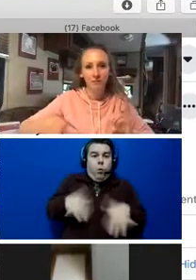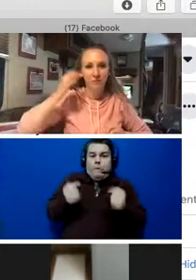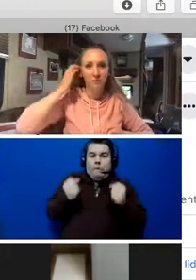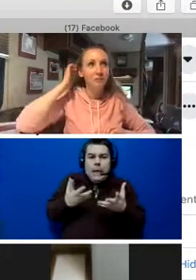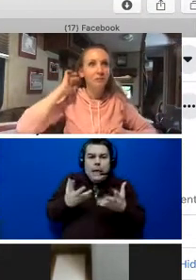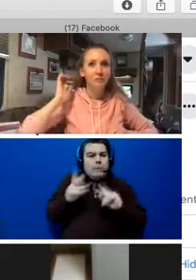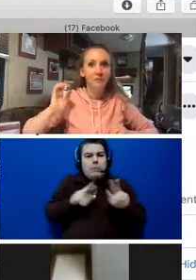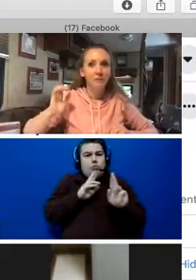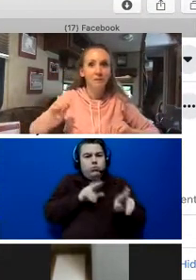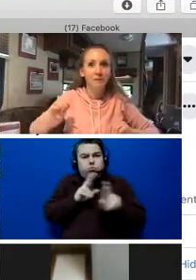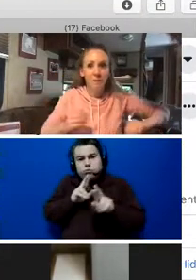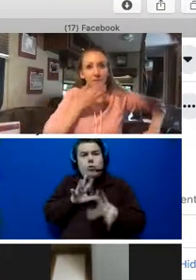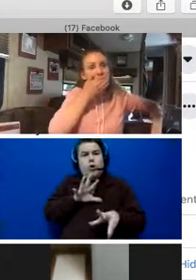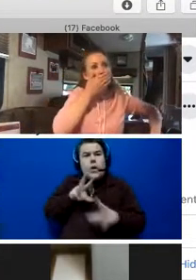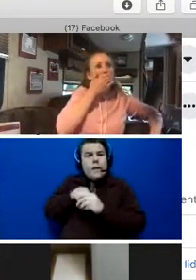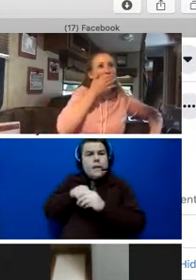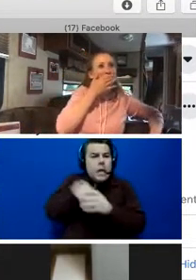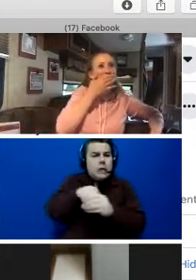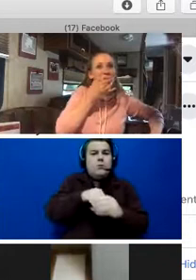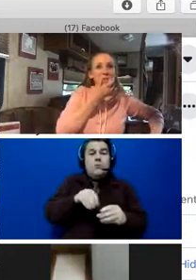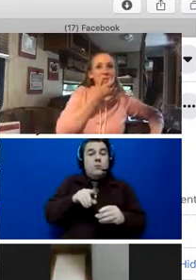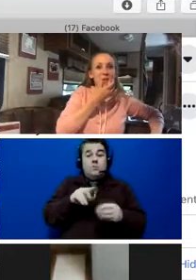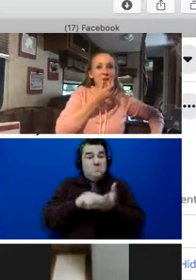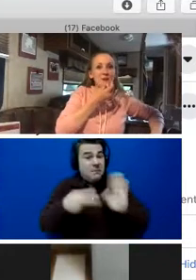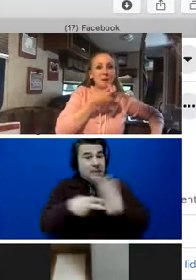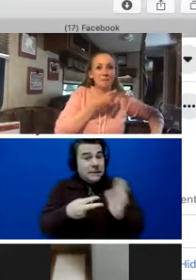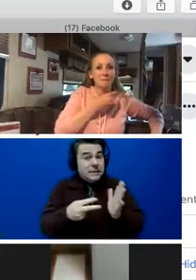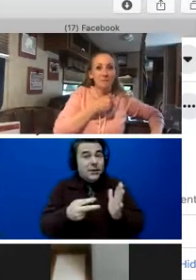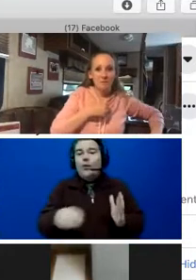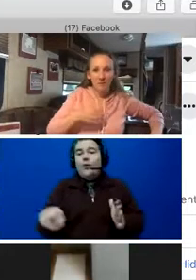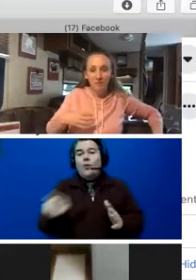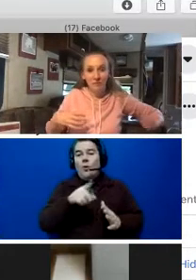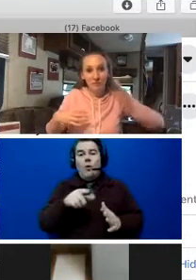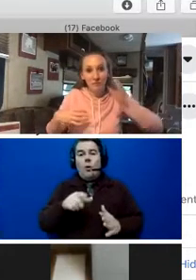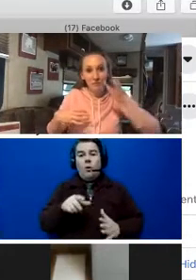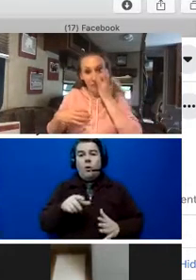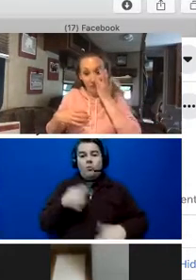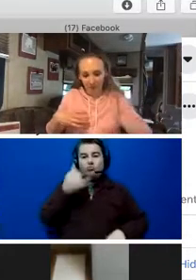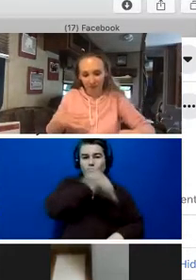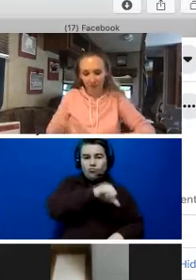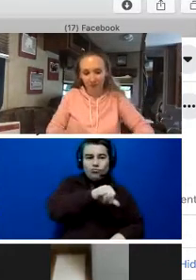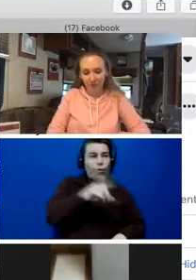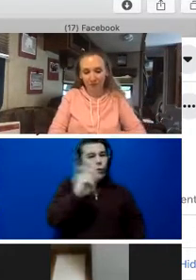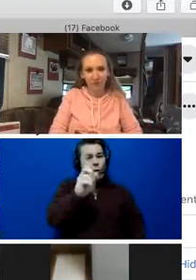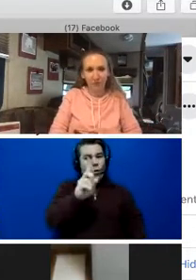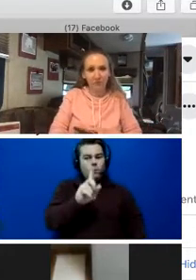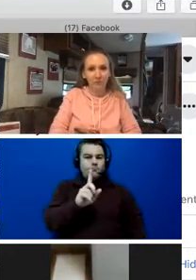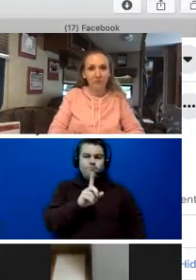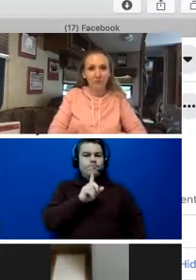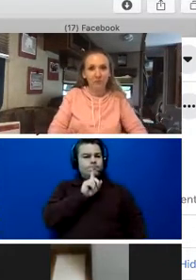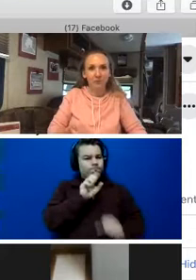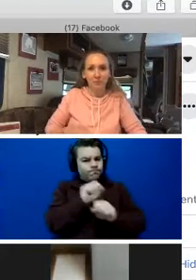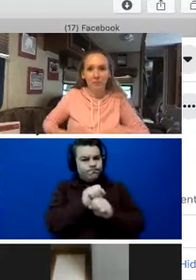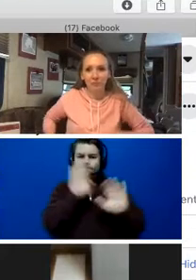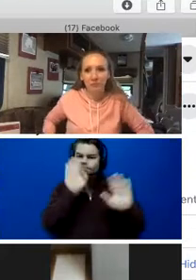had, the engagement we had. And all that tells me is that you guys are not playing and that you are sincerely very committed to making